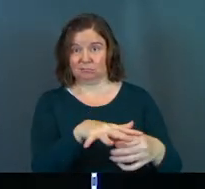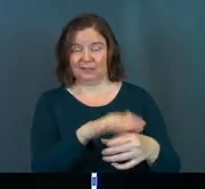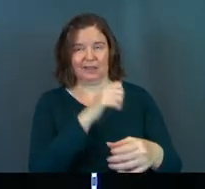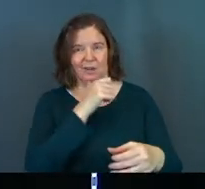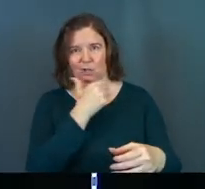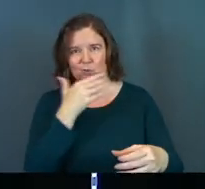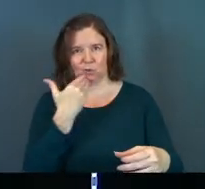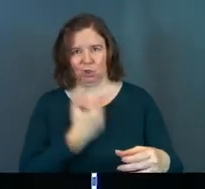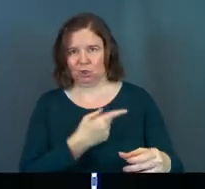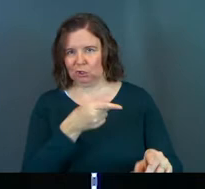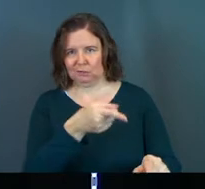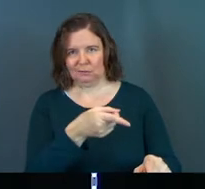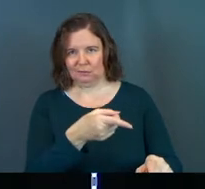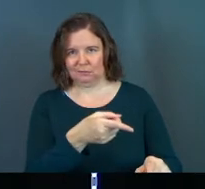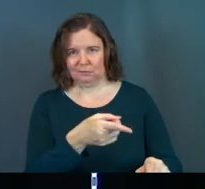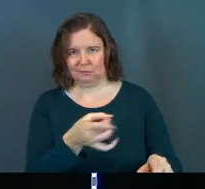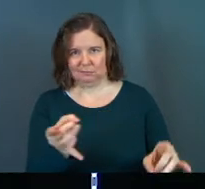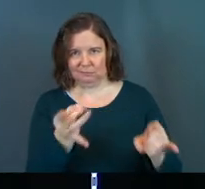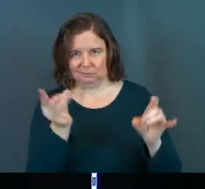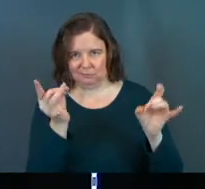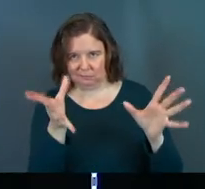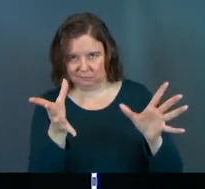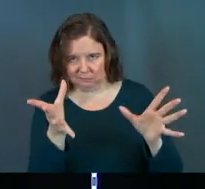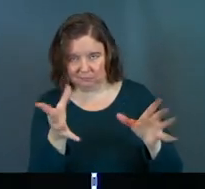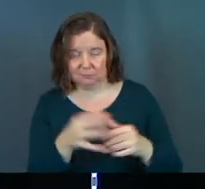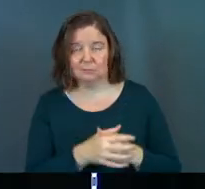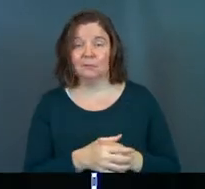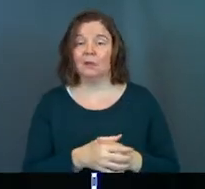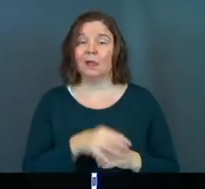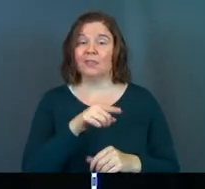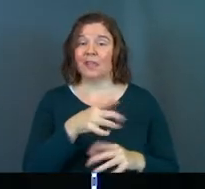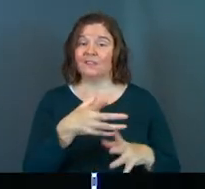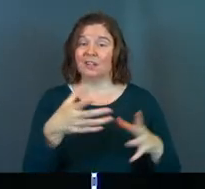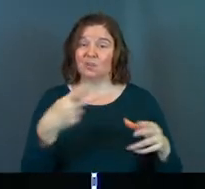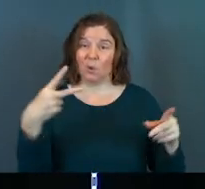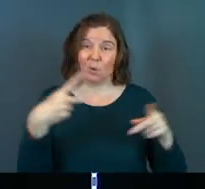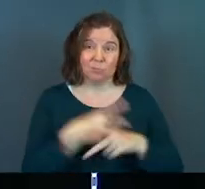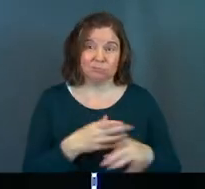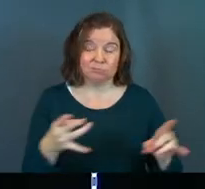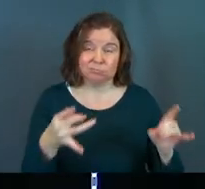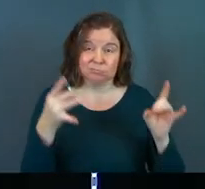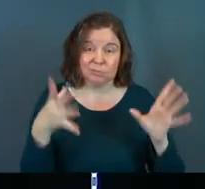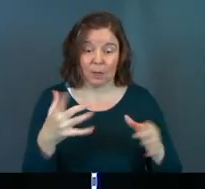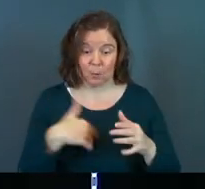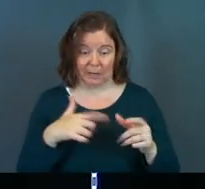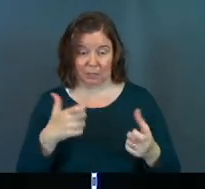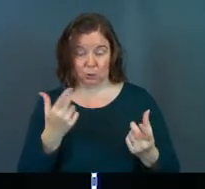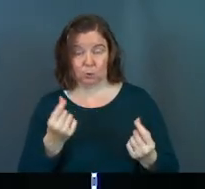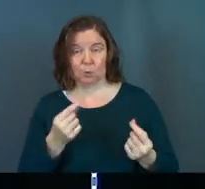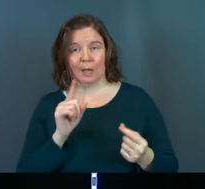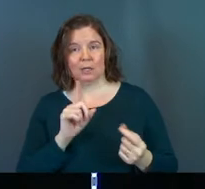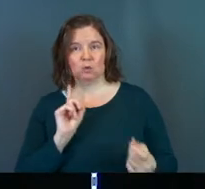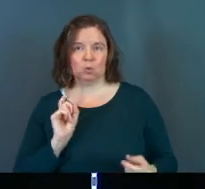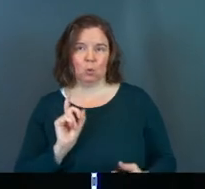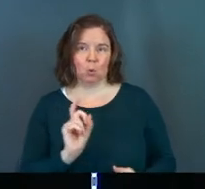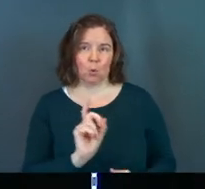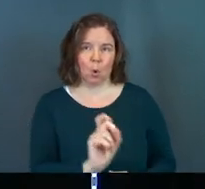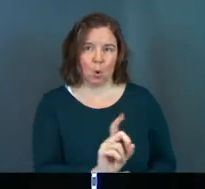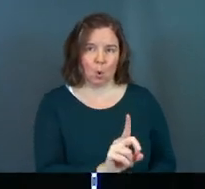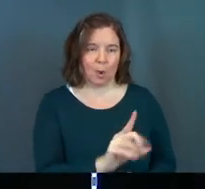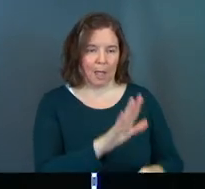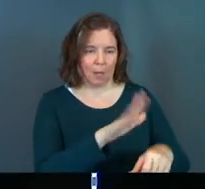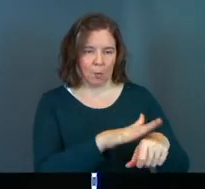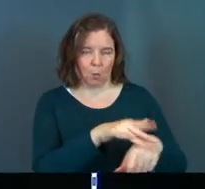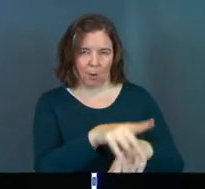they're not doing great, okay? To tell you the truth, they're doing terrible. In fact, they've done so much bad that what I need you to do is I need you to go there